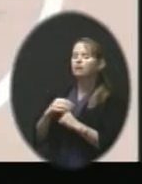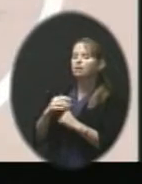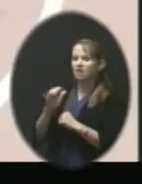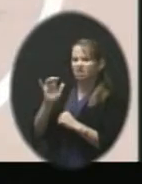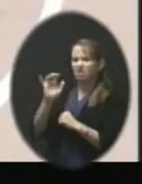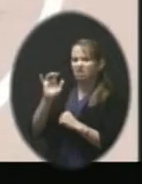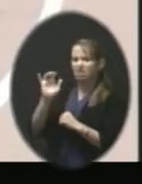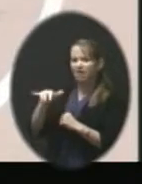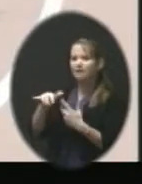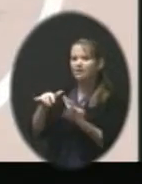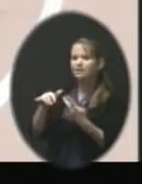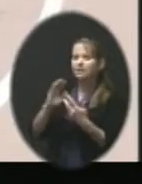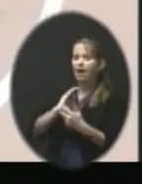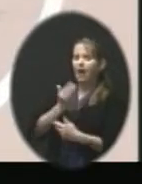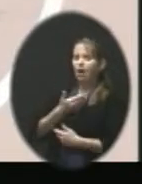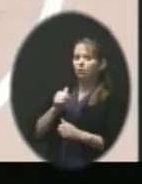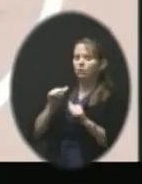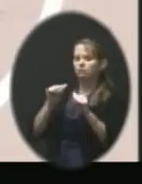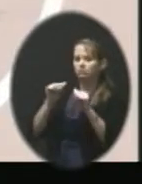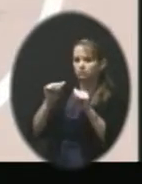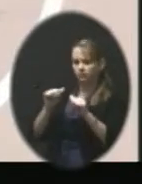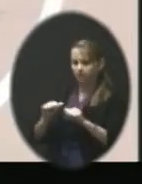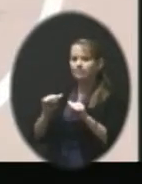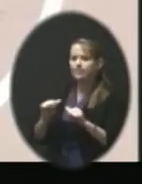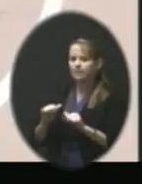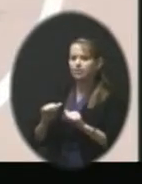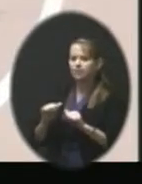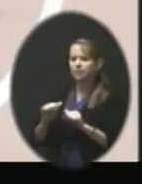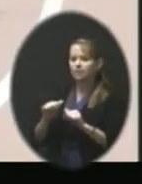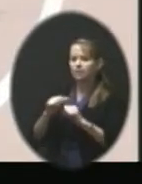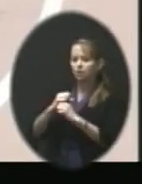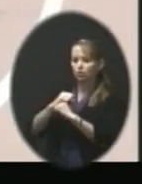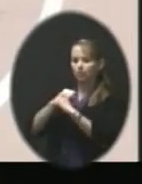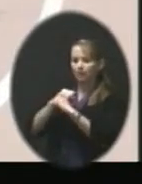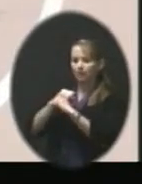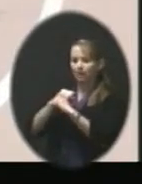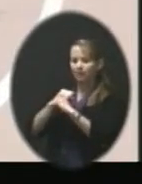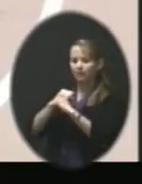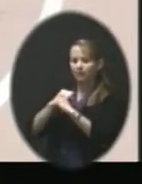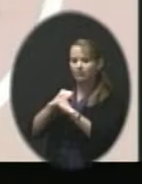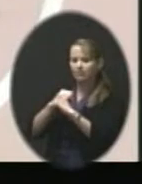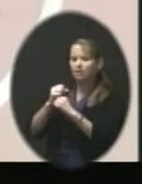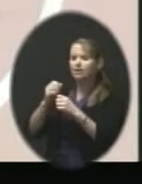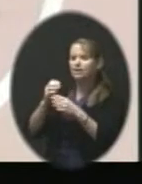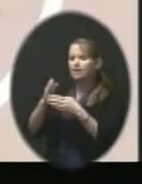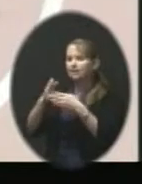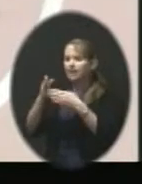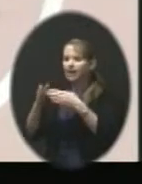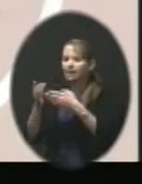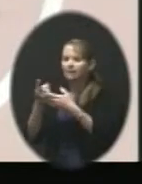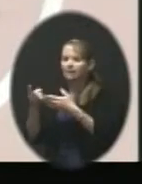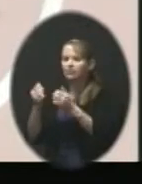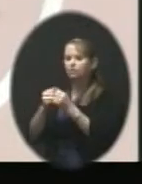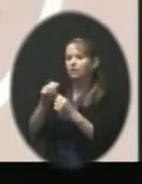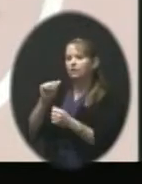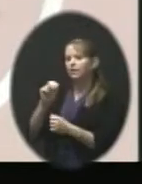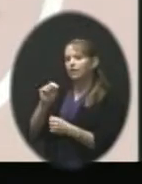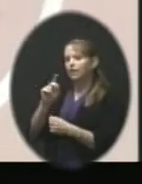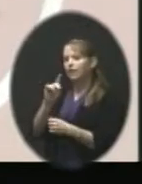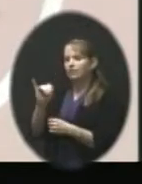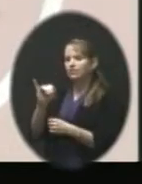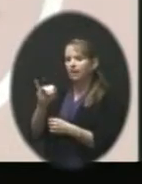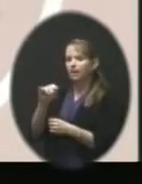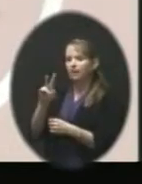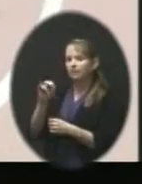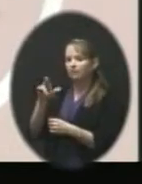is the ability for us to protect all of our end devices with antivirus, malware protection.